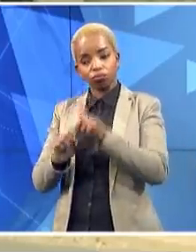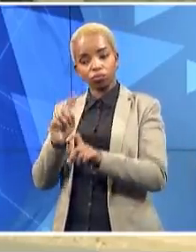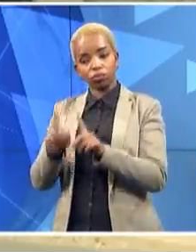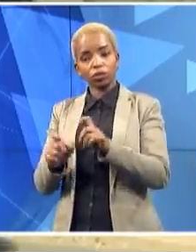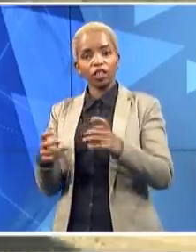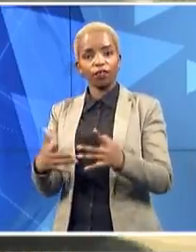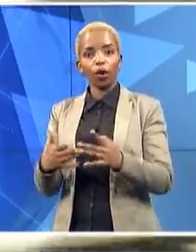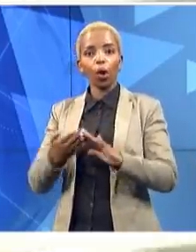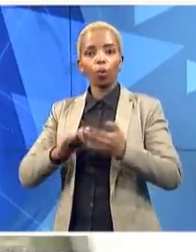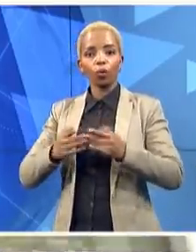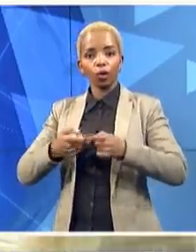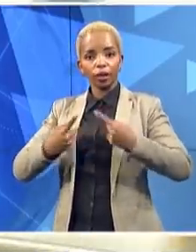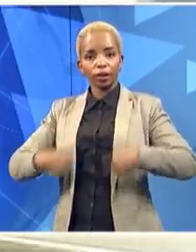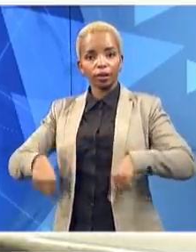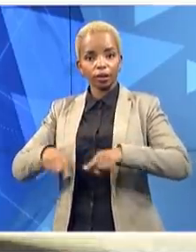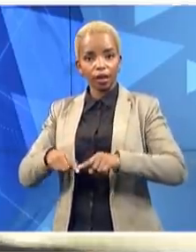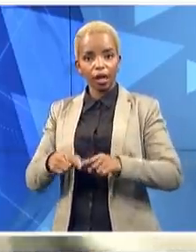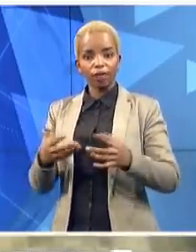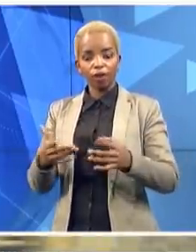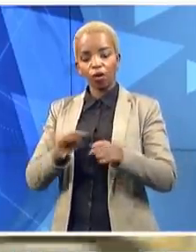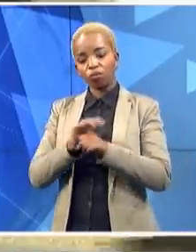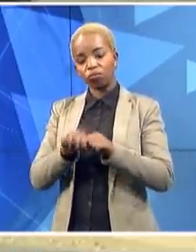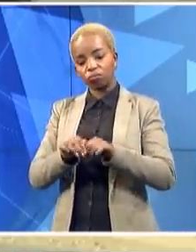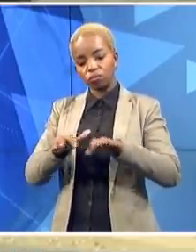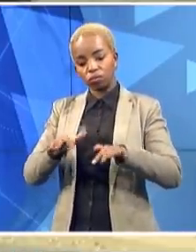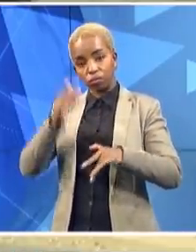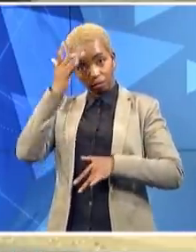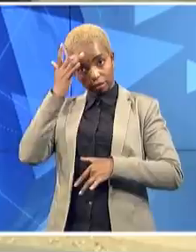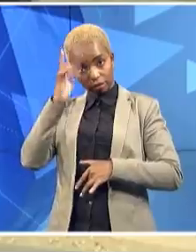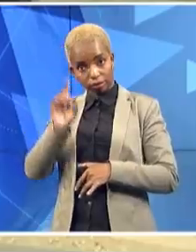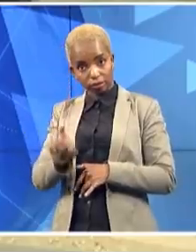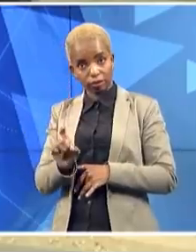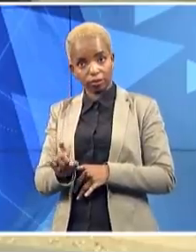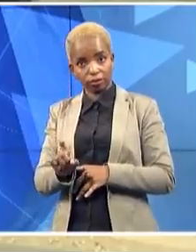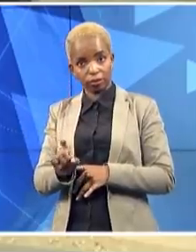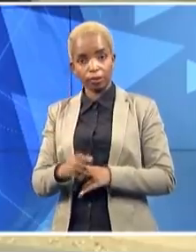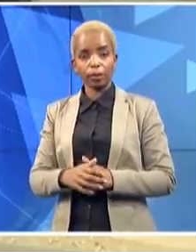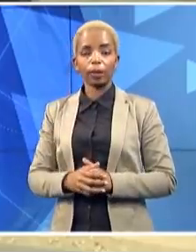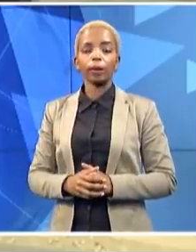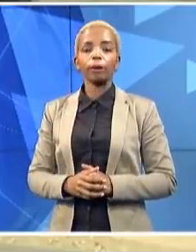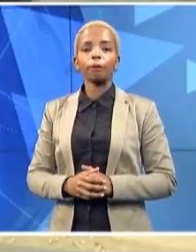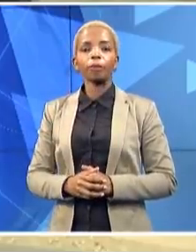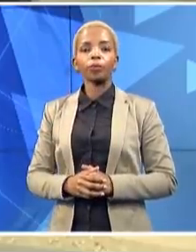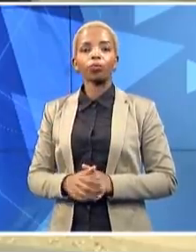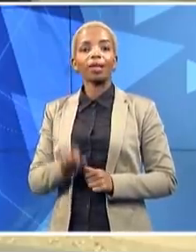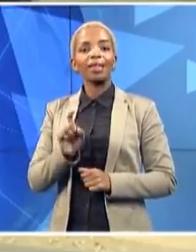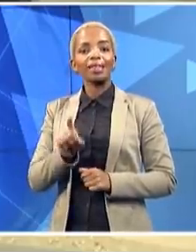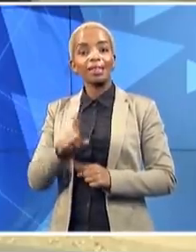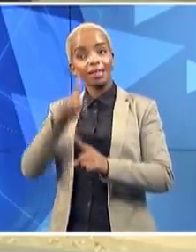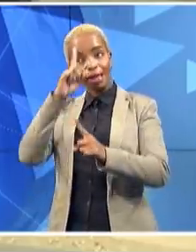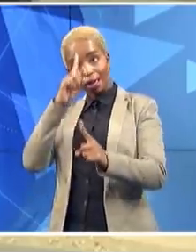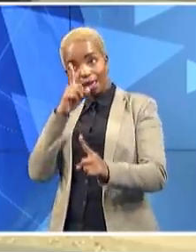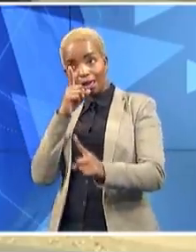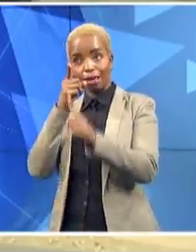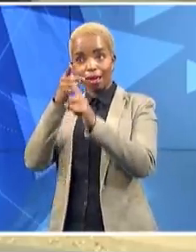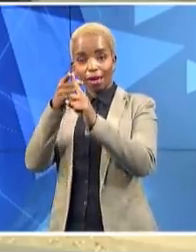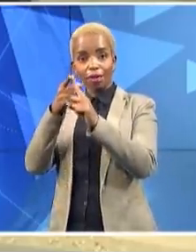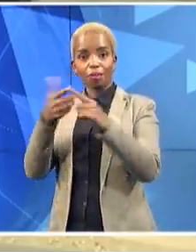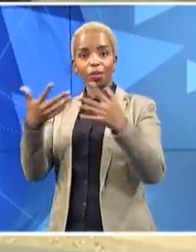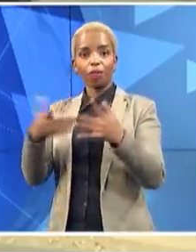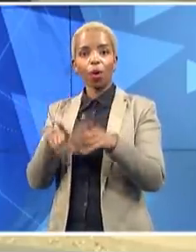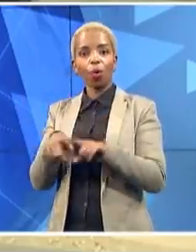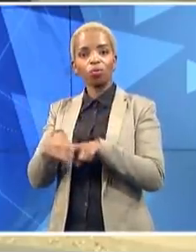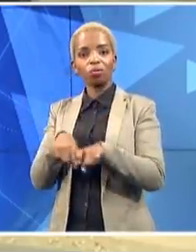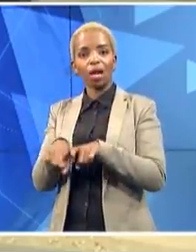-19, that is the coronavirus. The aim of this massive testing is to screen people and